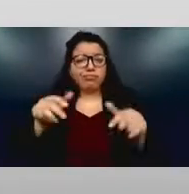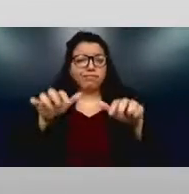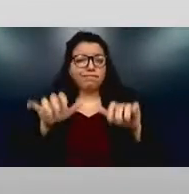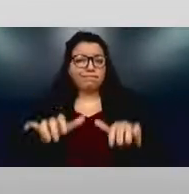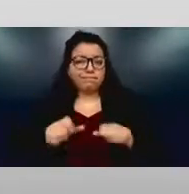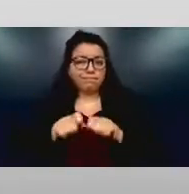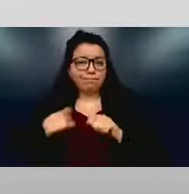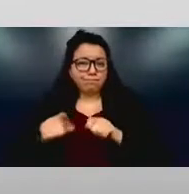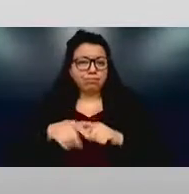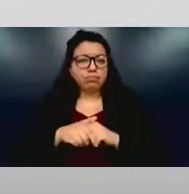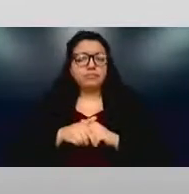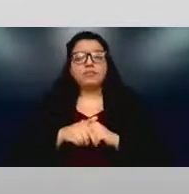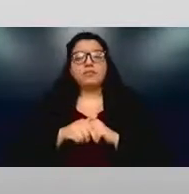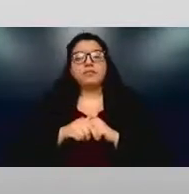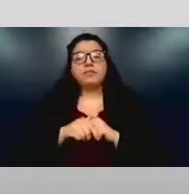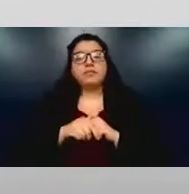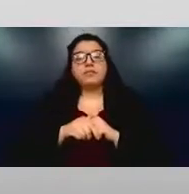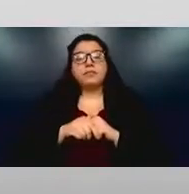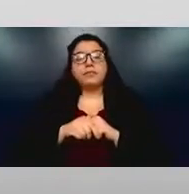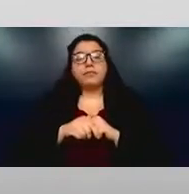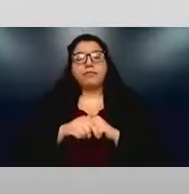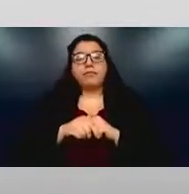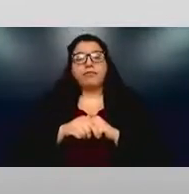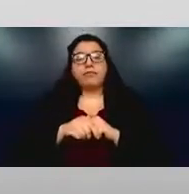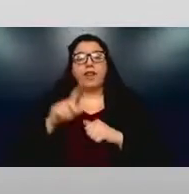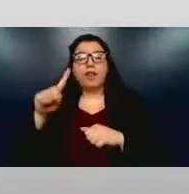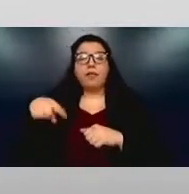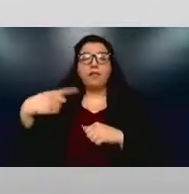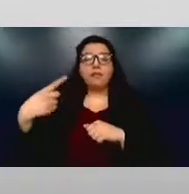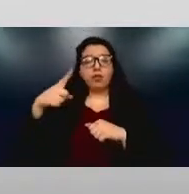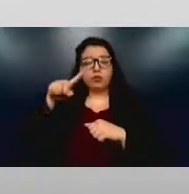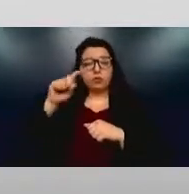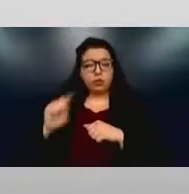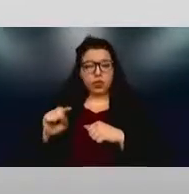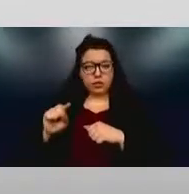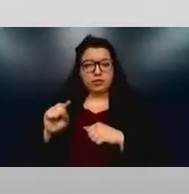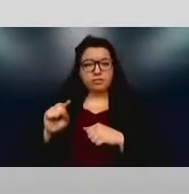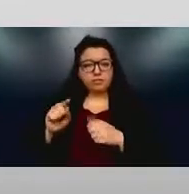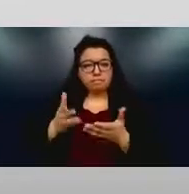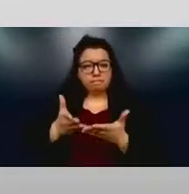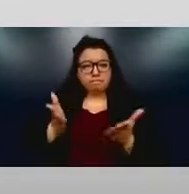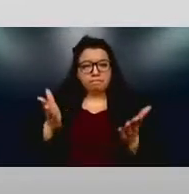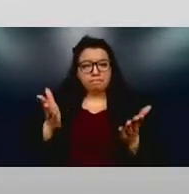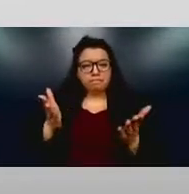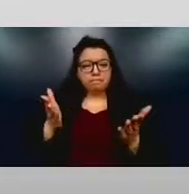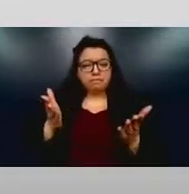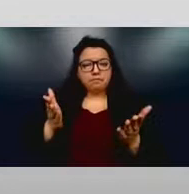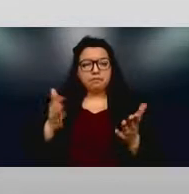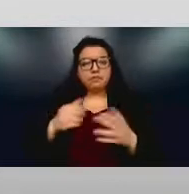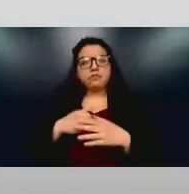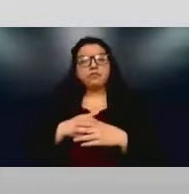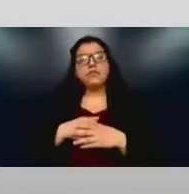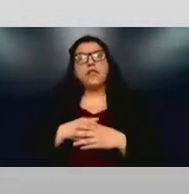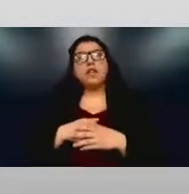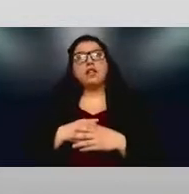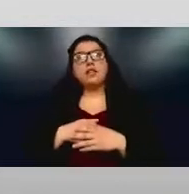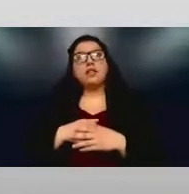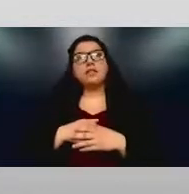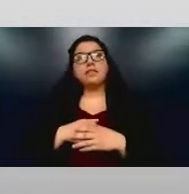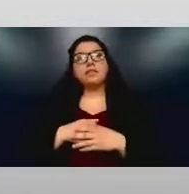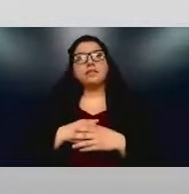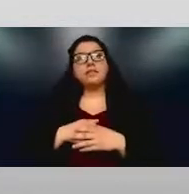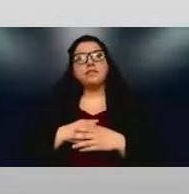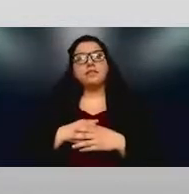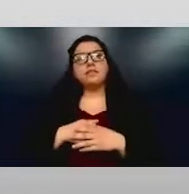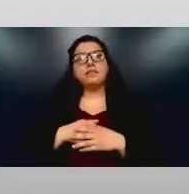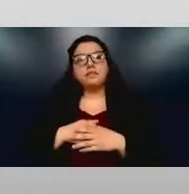So our first question for the group is, what do we think that we can learn